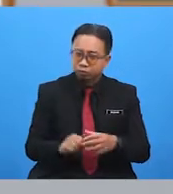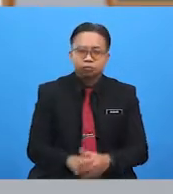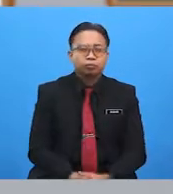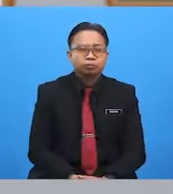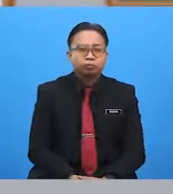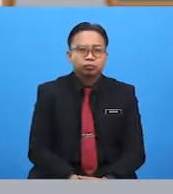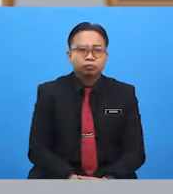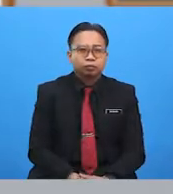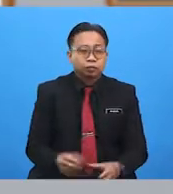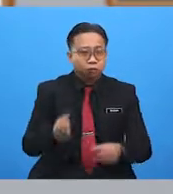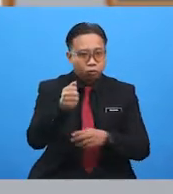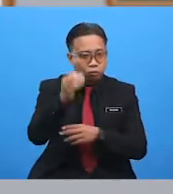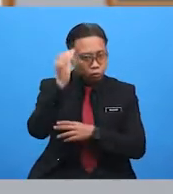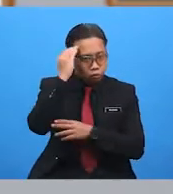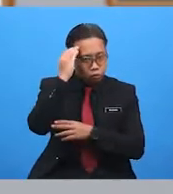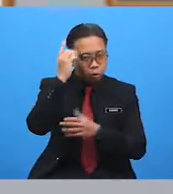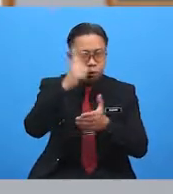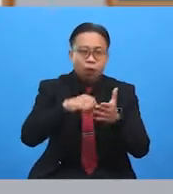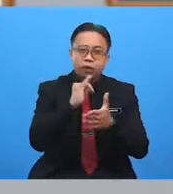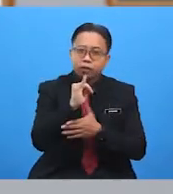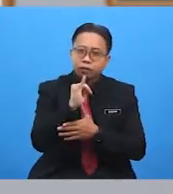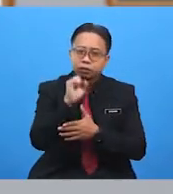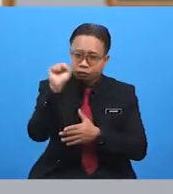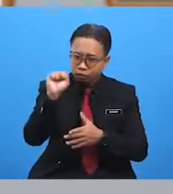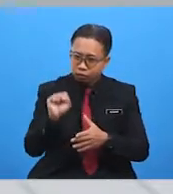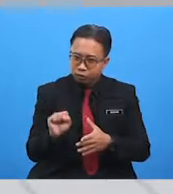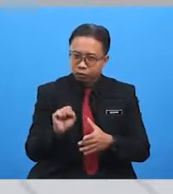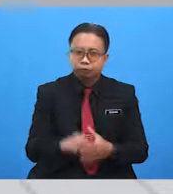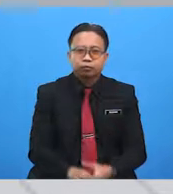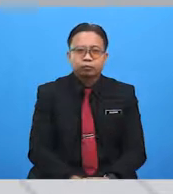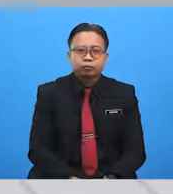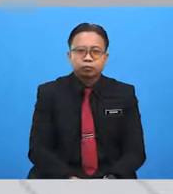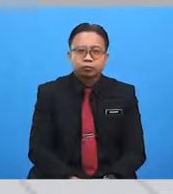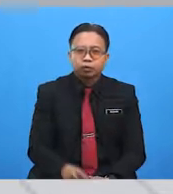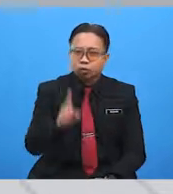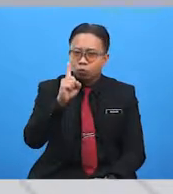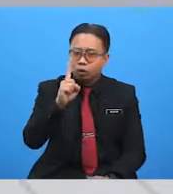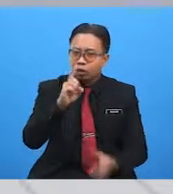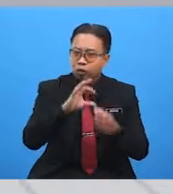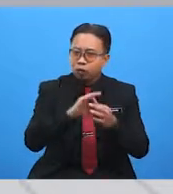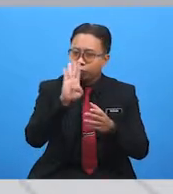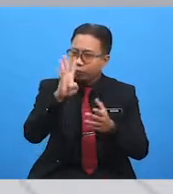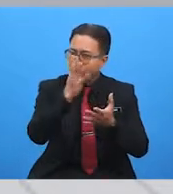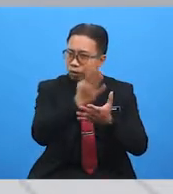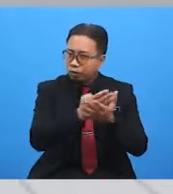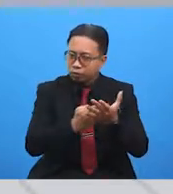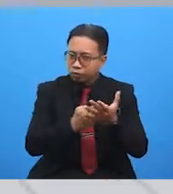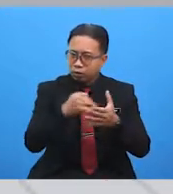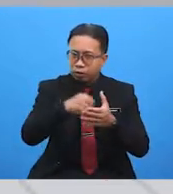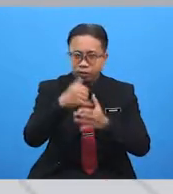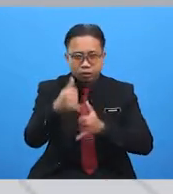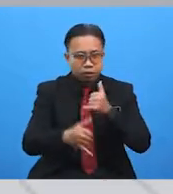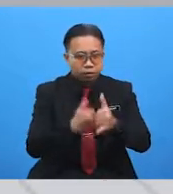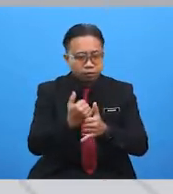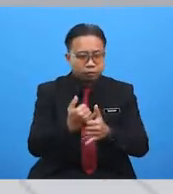Do you know what is season? It is one of the four parts a year is divided